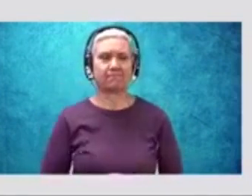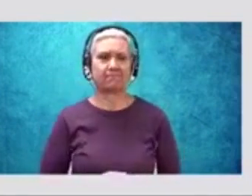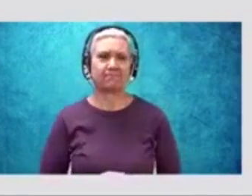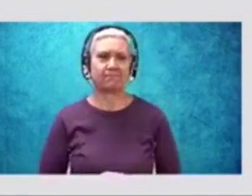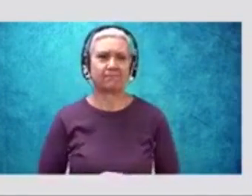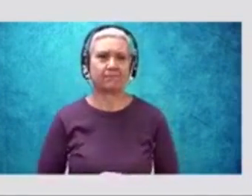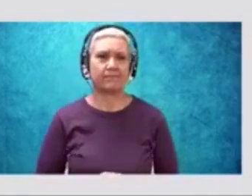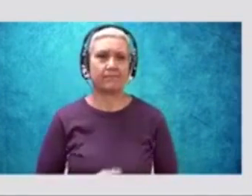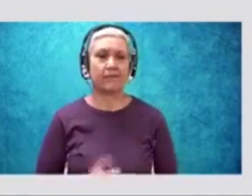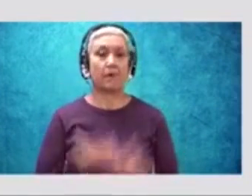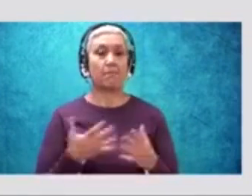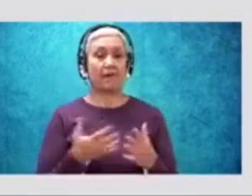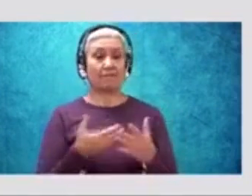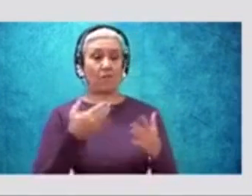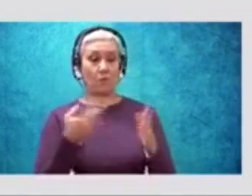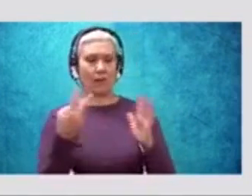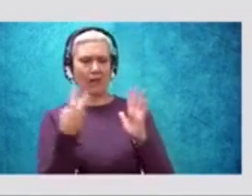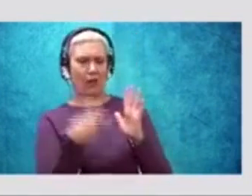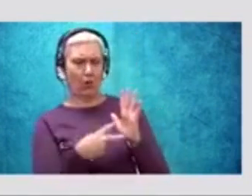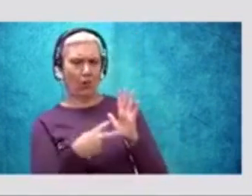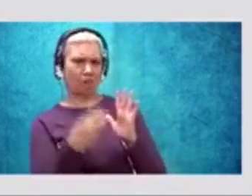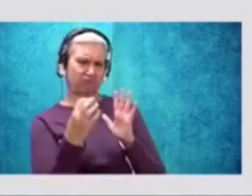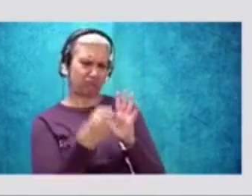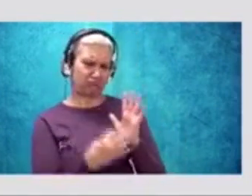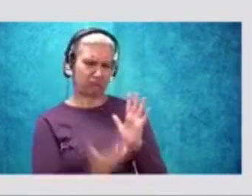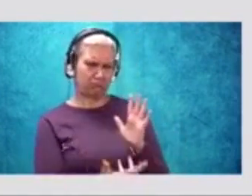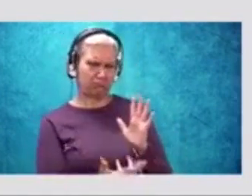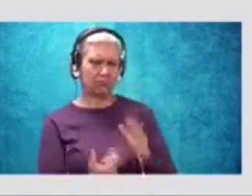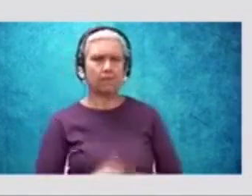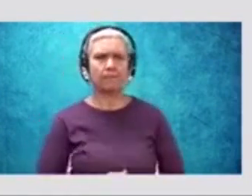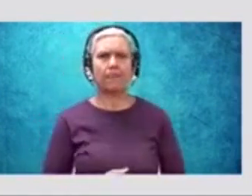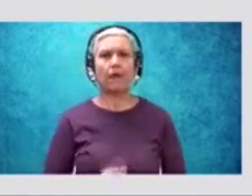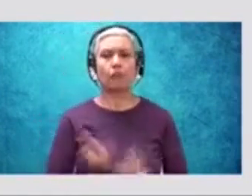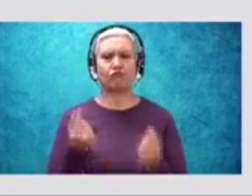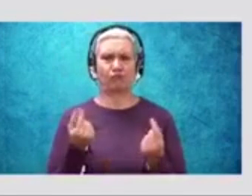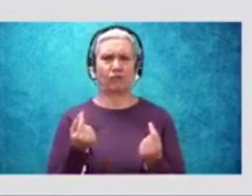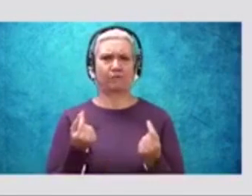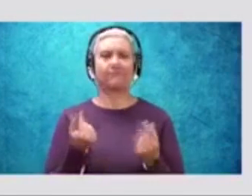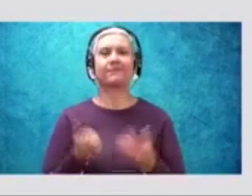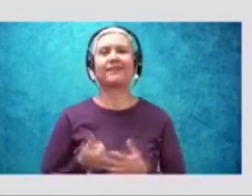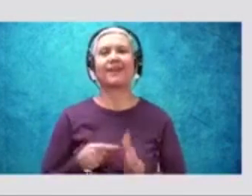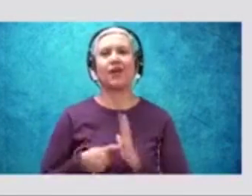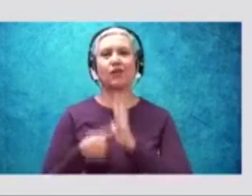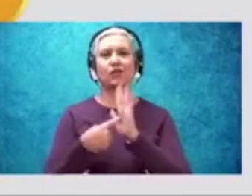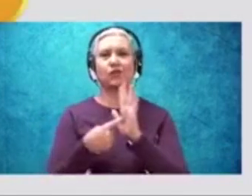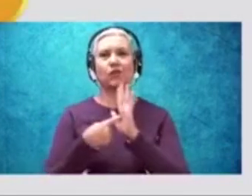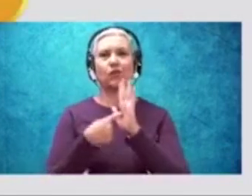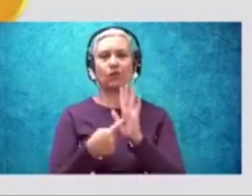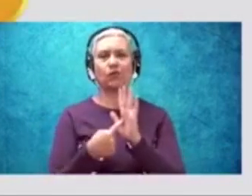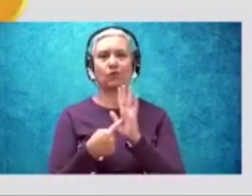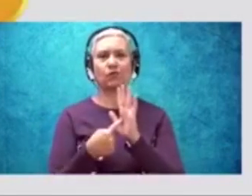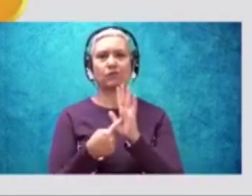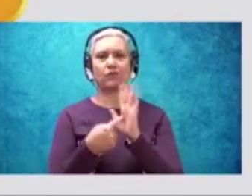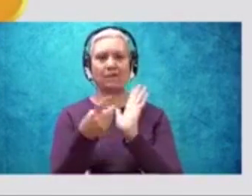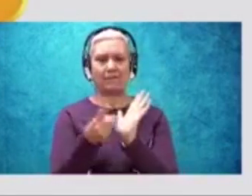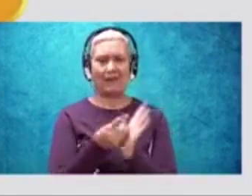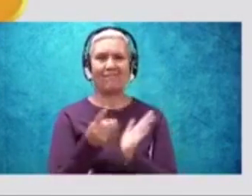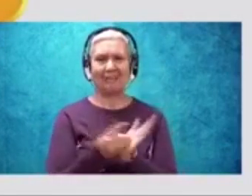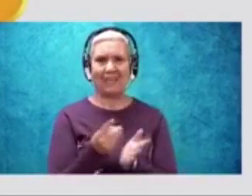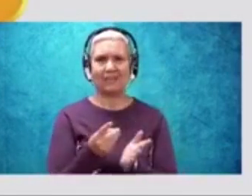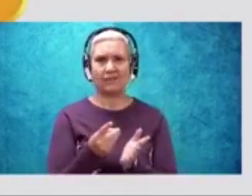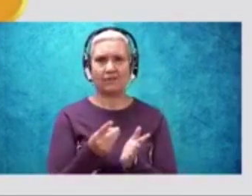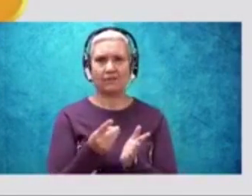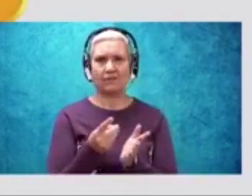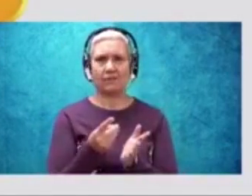Before we look at a text, however, what I want to do is show you some definitions and